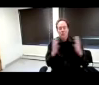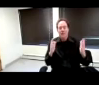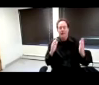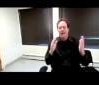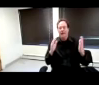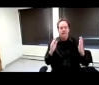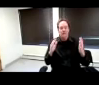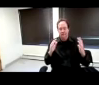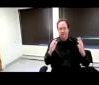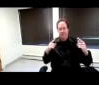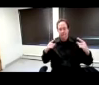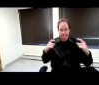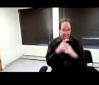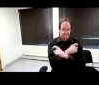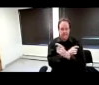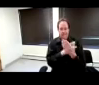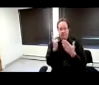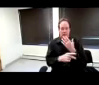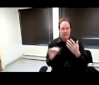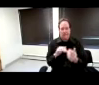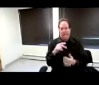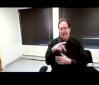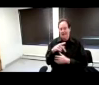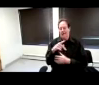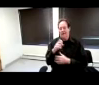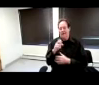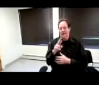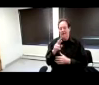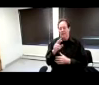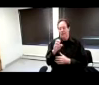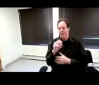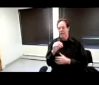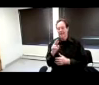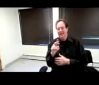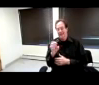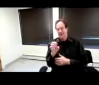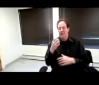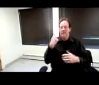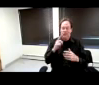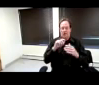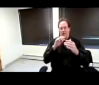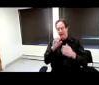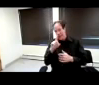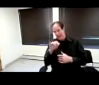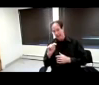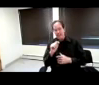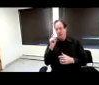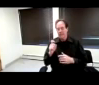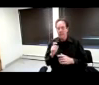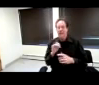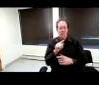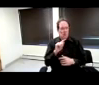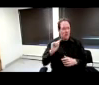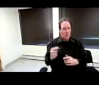program like Premiere to do some editing. If you only have a transcript